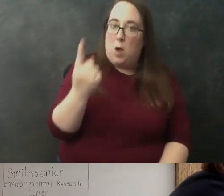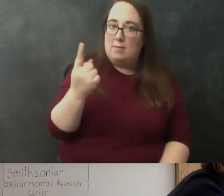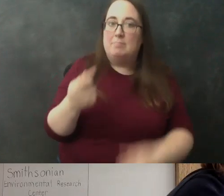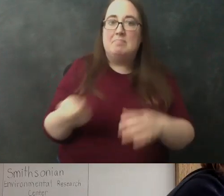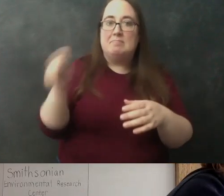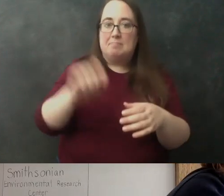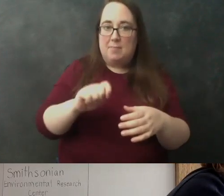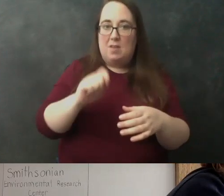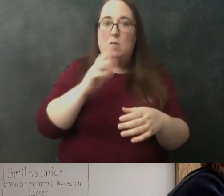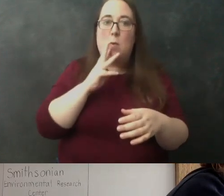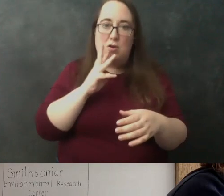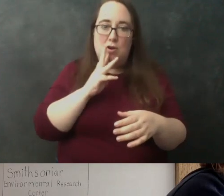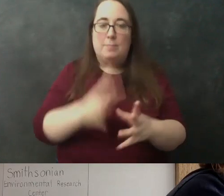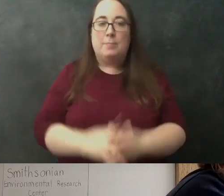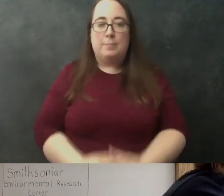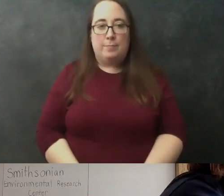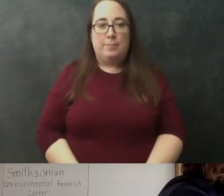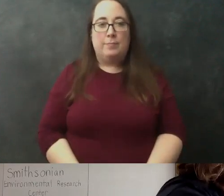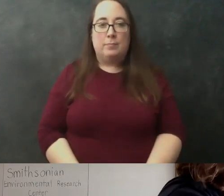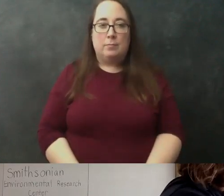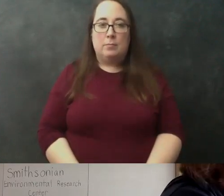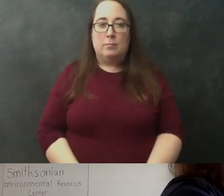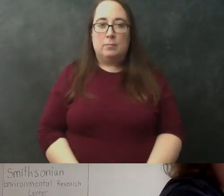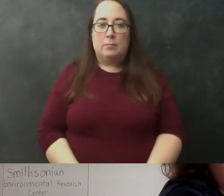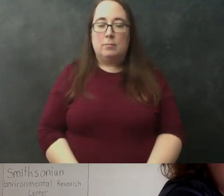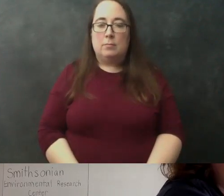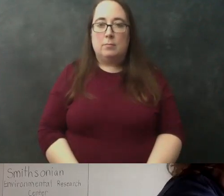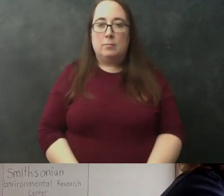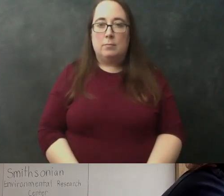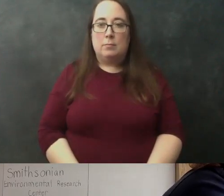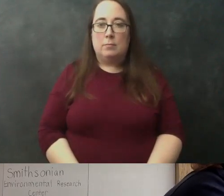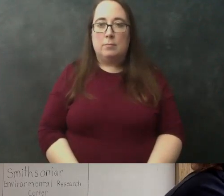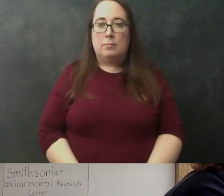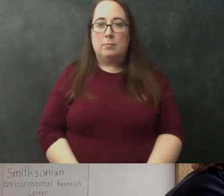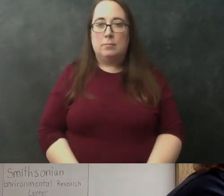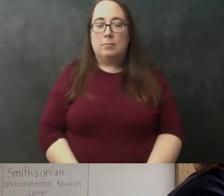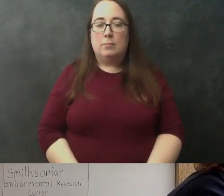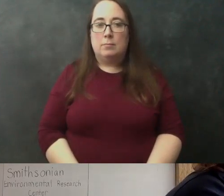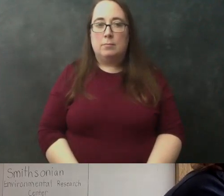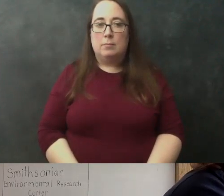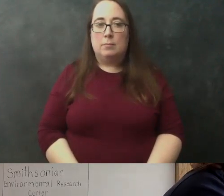scoop all right so i got one scoop of water okay i put it in my bag